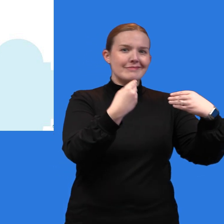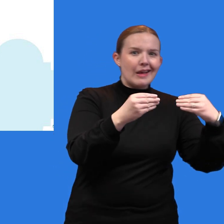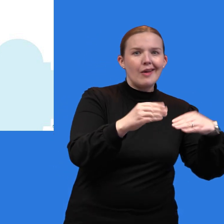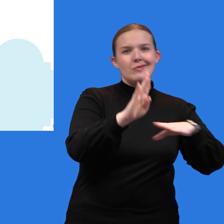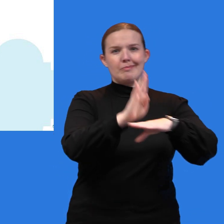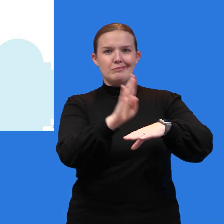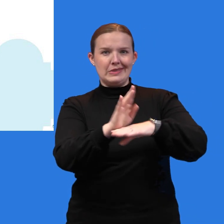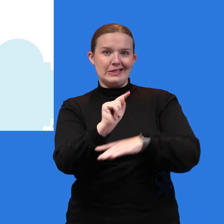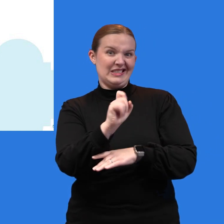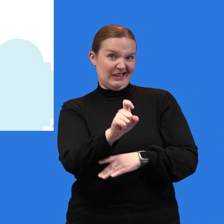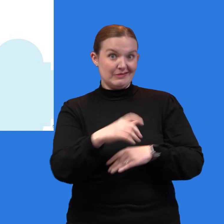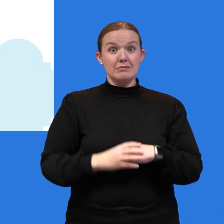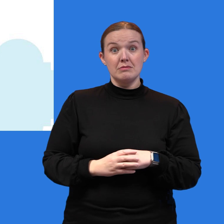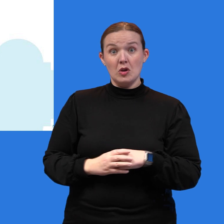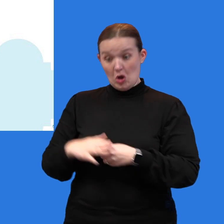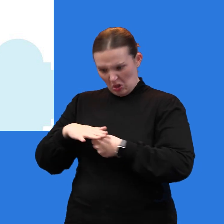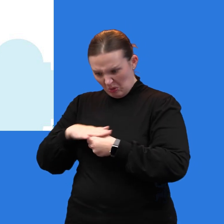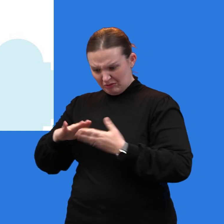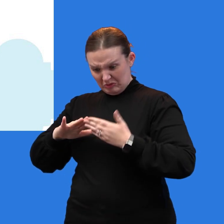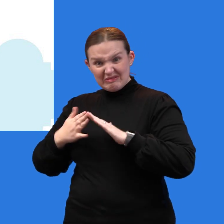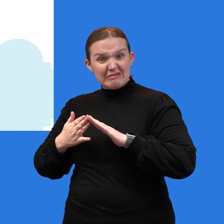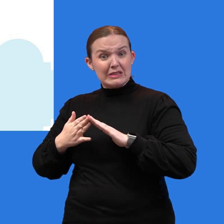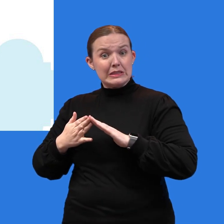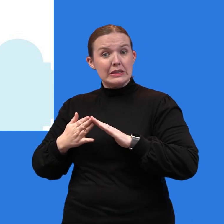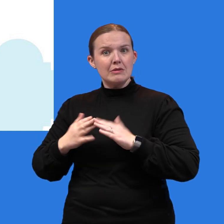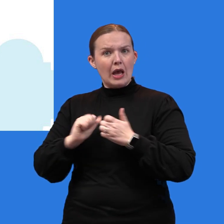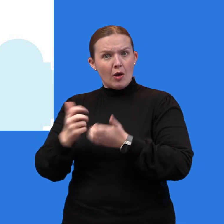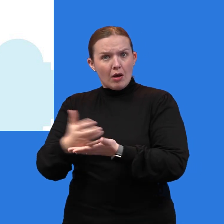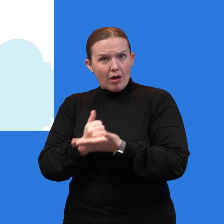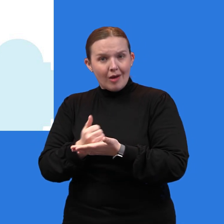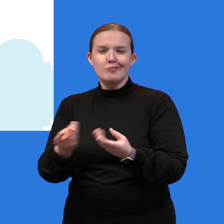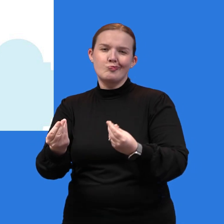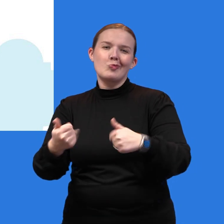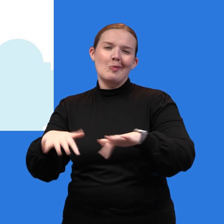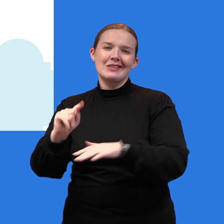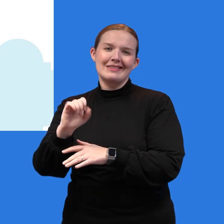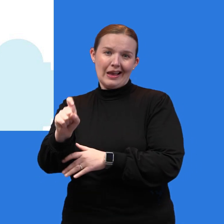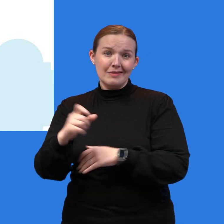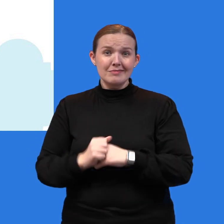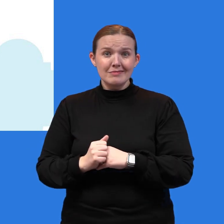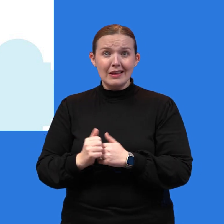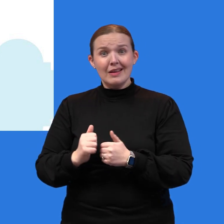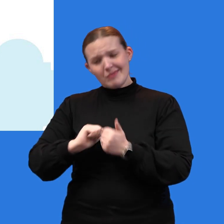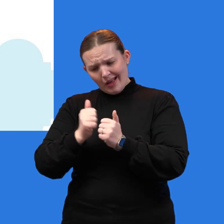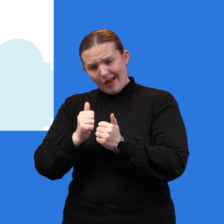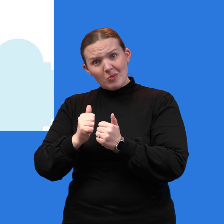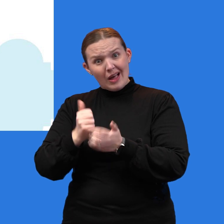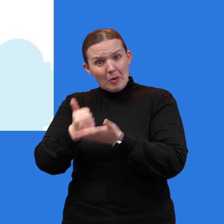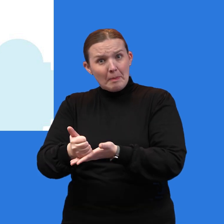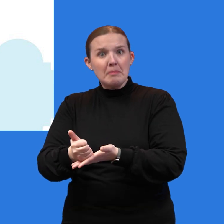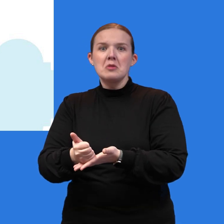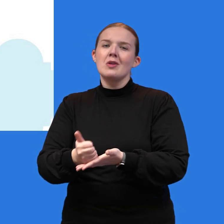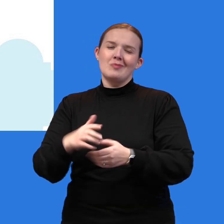On the local level, the main source of revenue is property taxes. Property taxes help pay for local